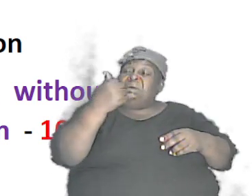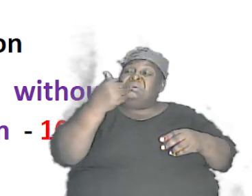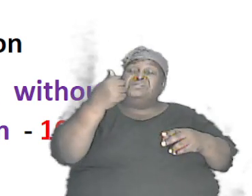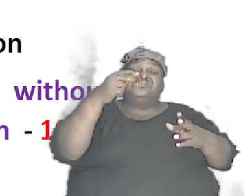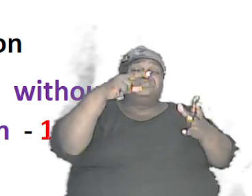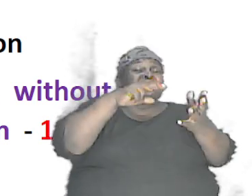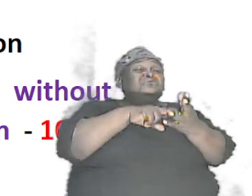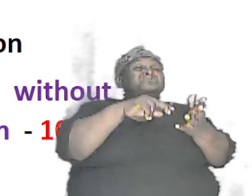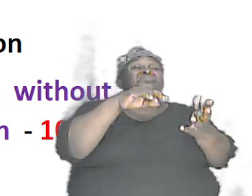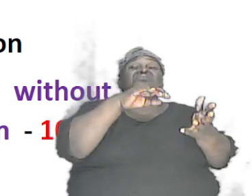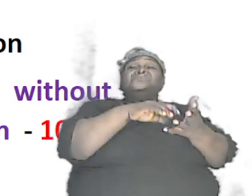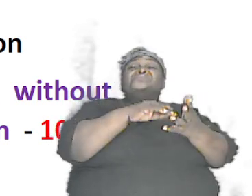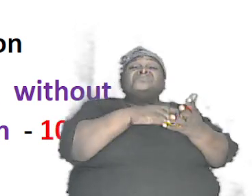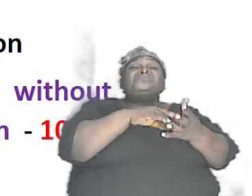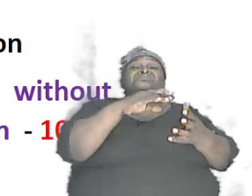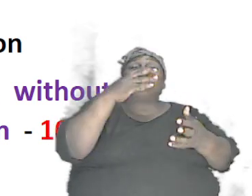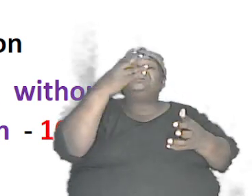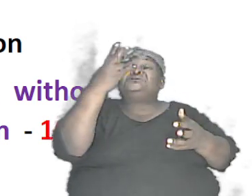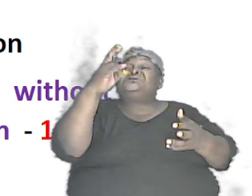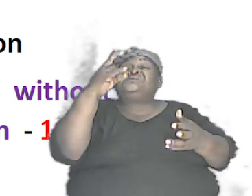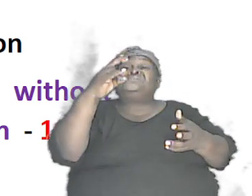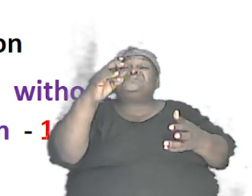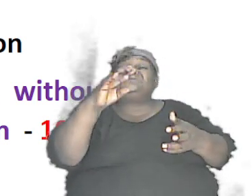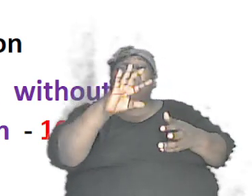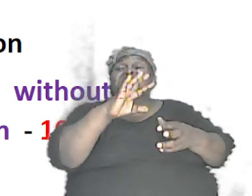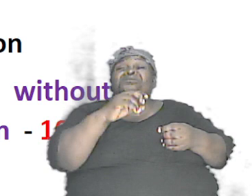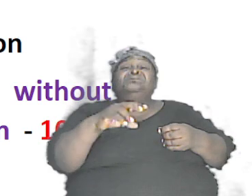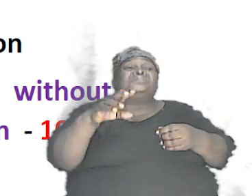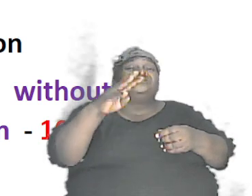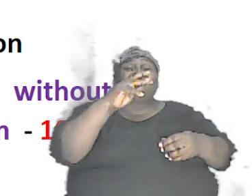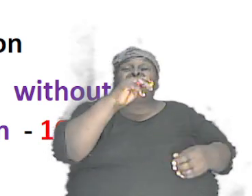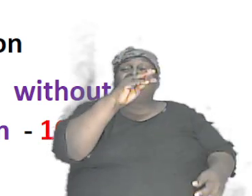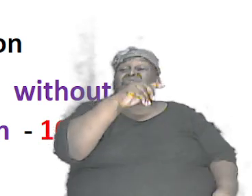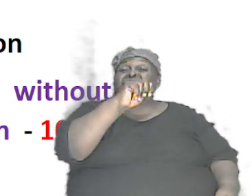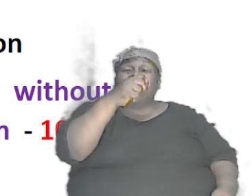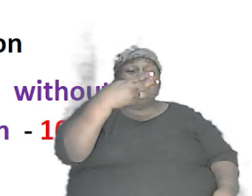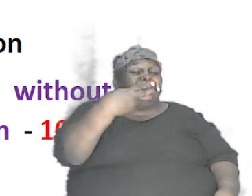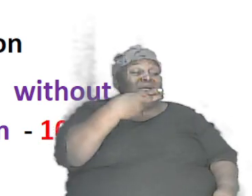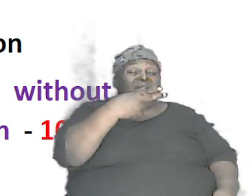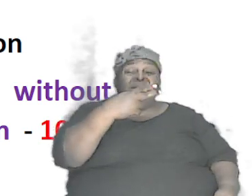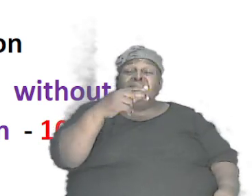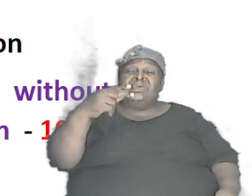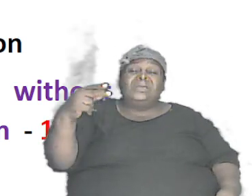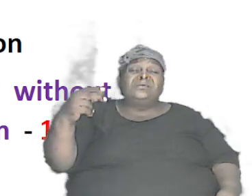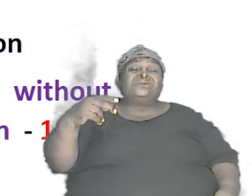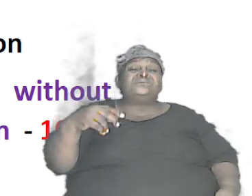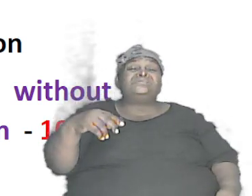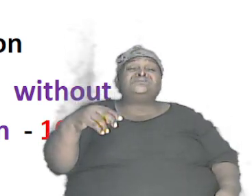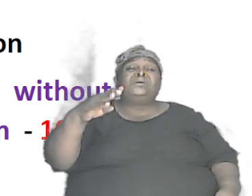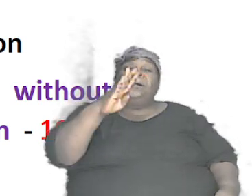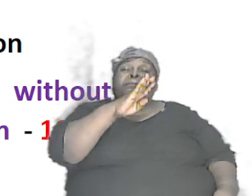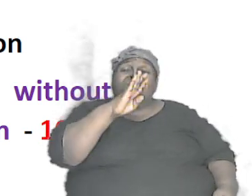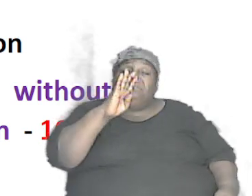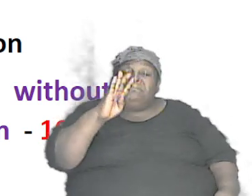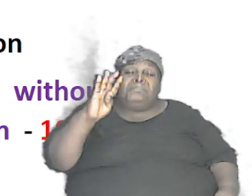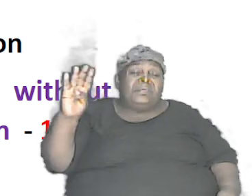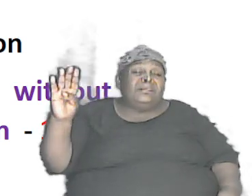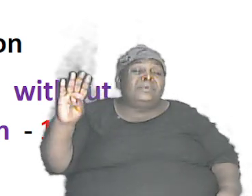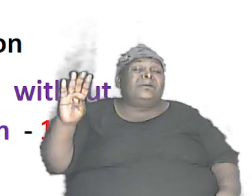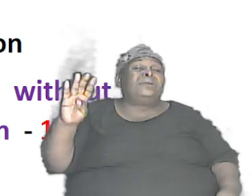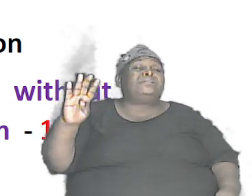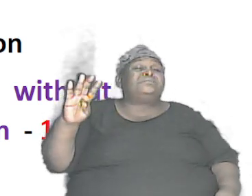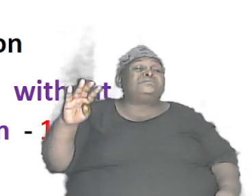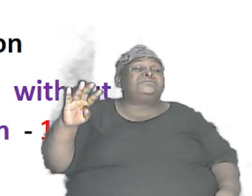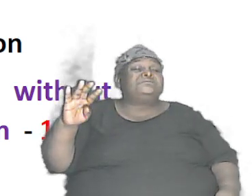2017 this is trillions zillions in other words it is almost an